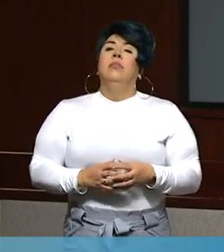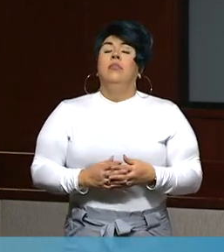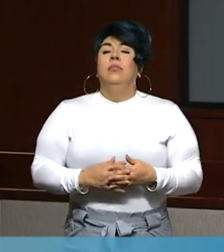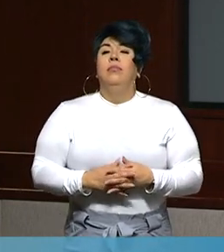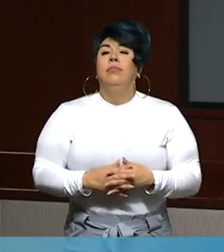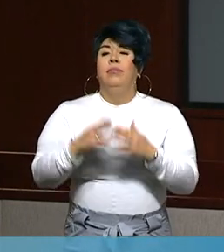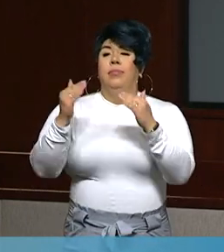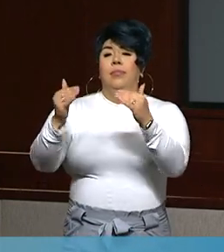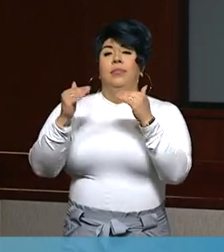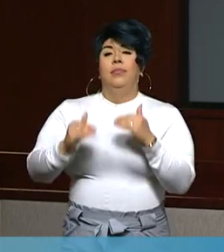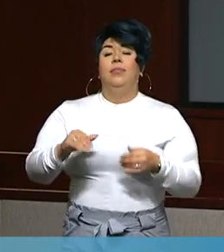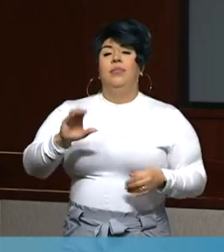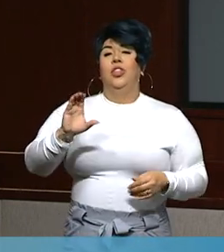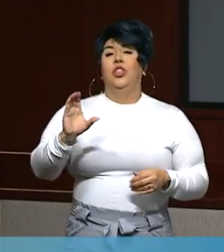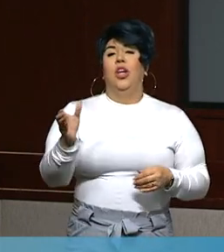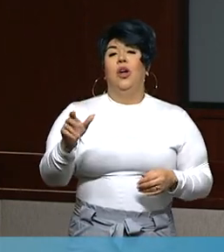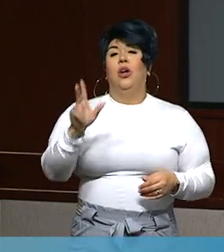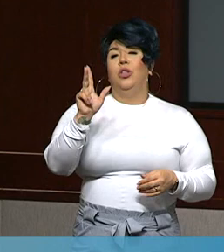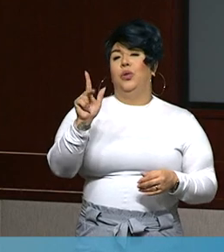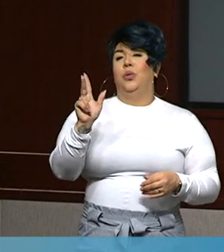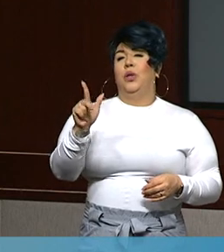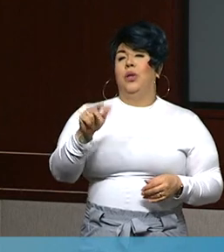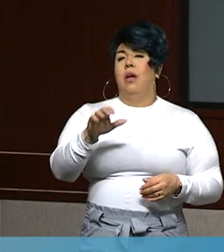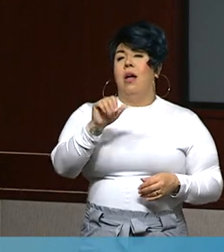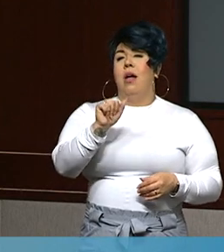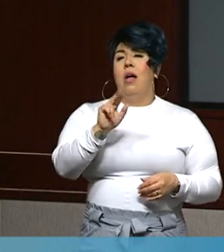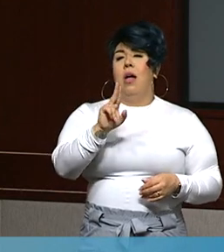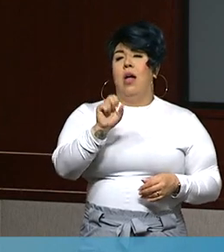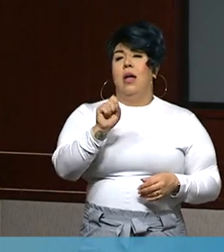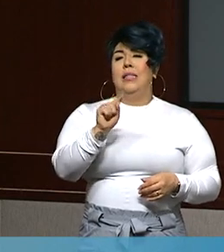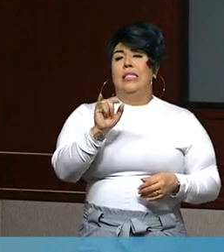Our next outlet is channel 23. I believe we have Austin on the line.